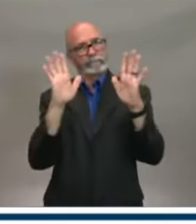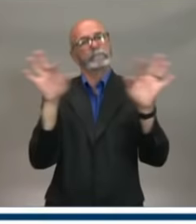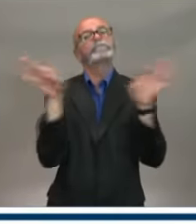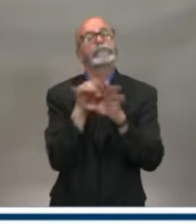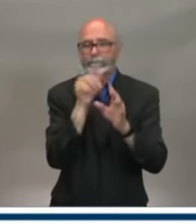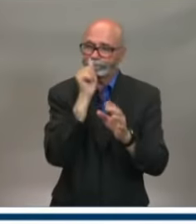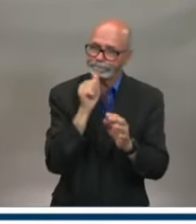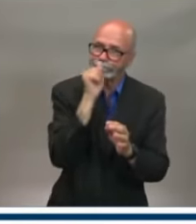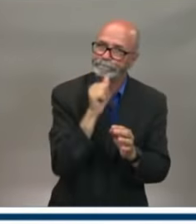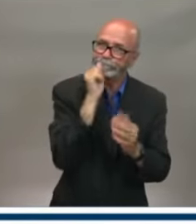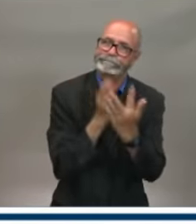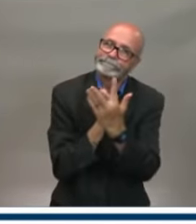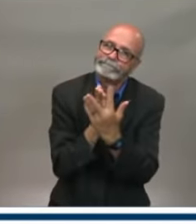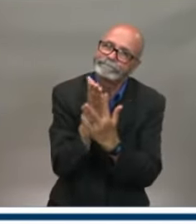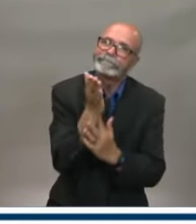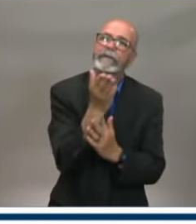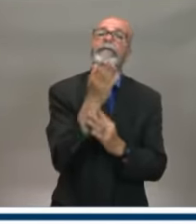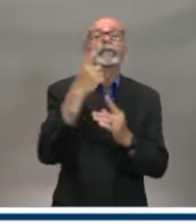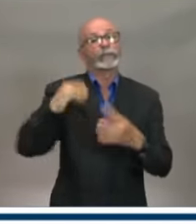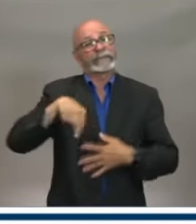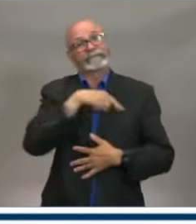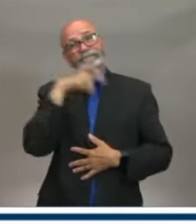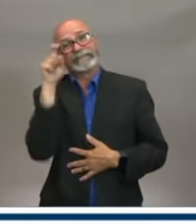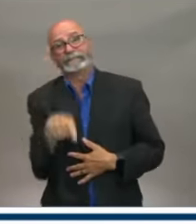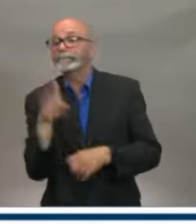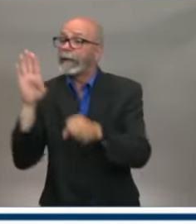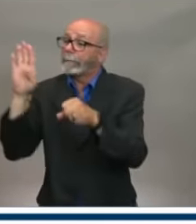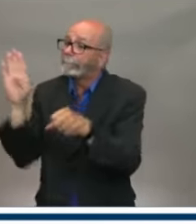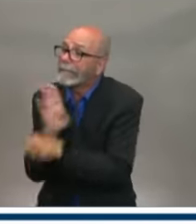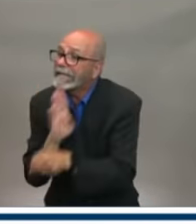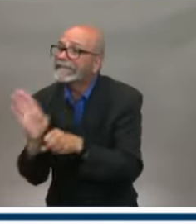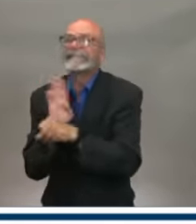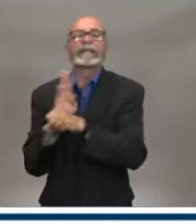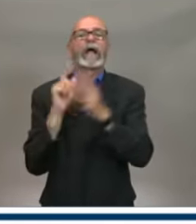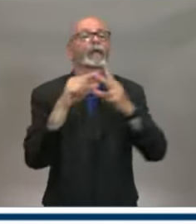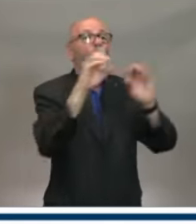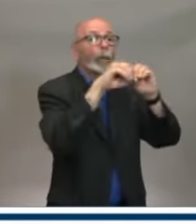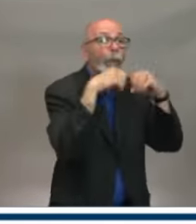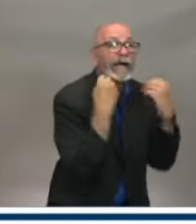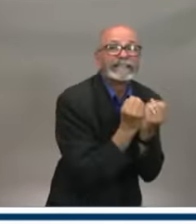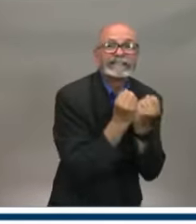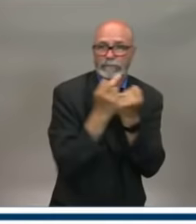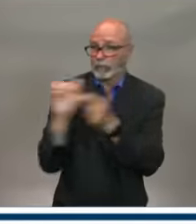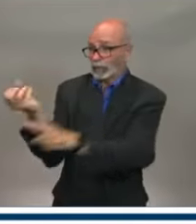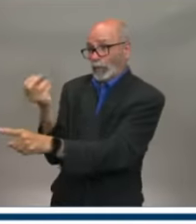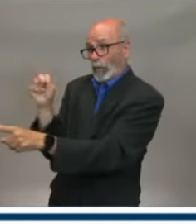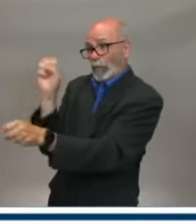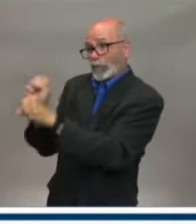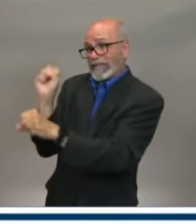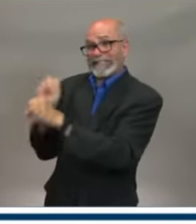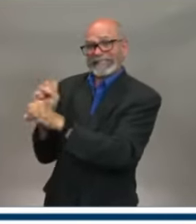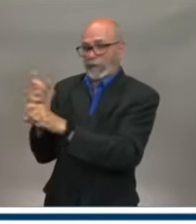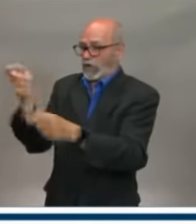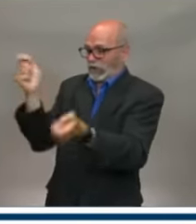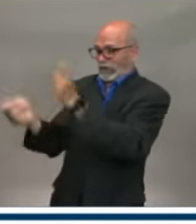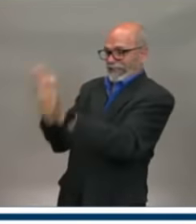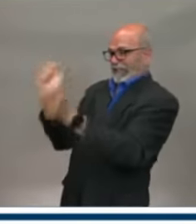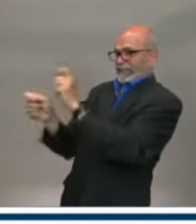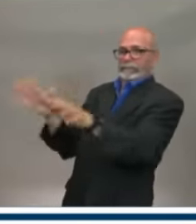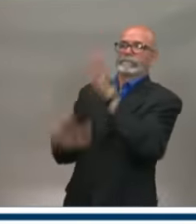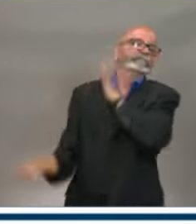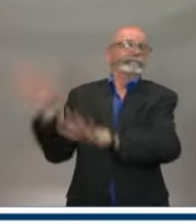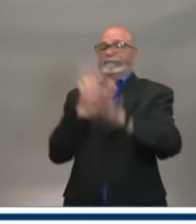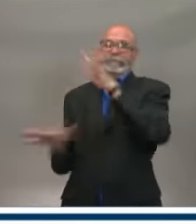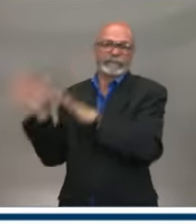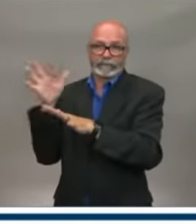well-being. Businesses and organizations are modifying the way that they operate and we ask all Nova Scotians to understand